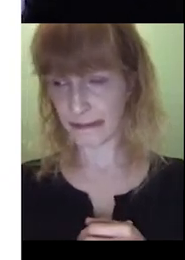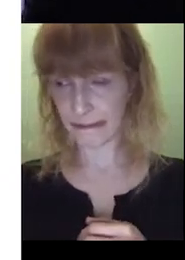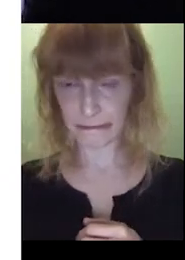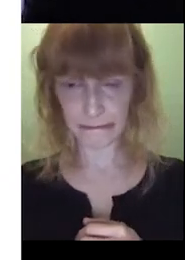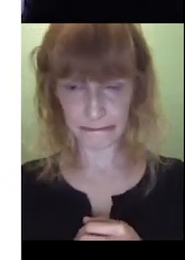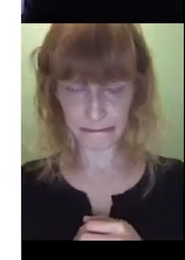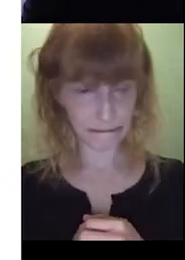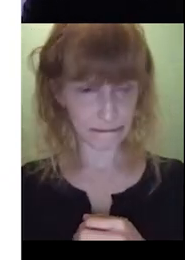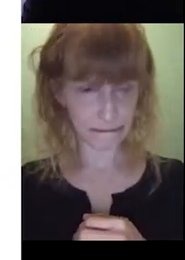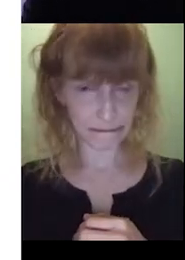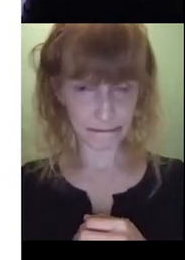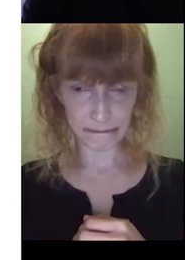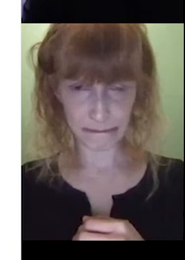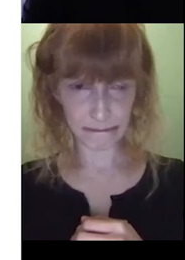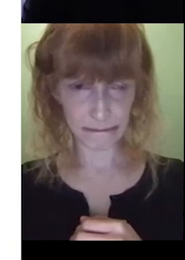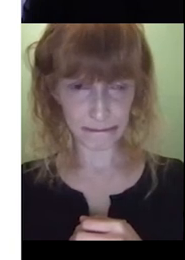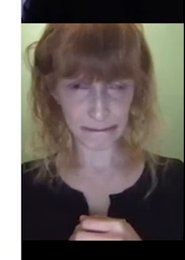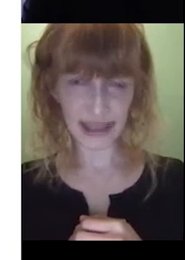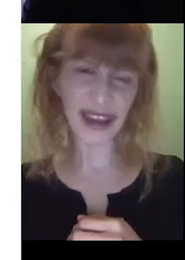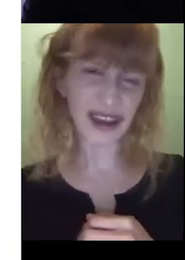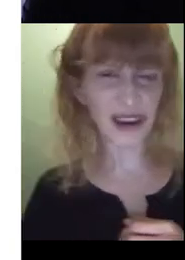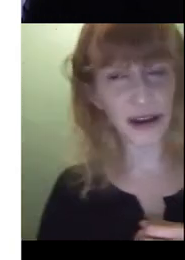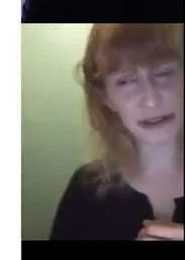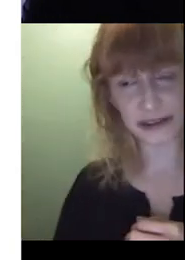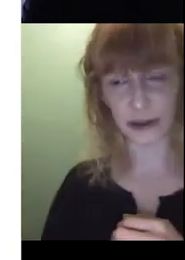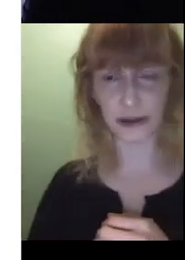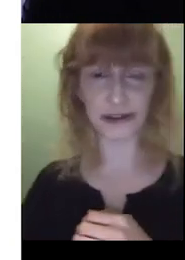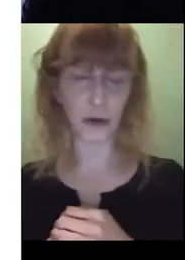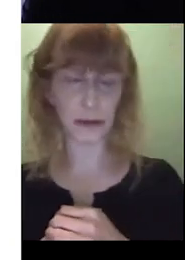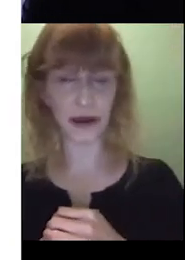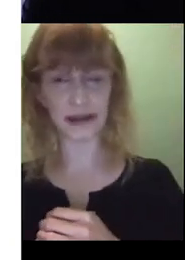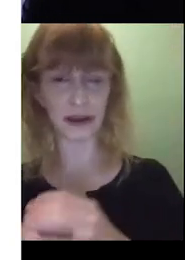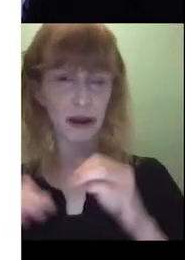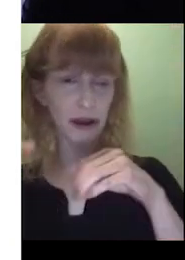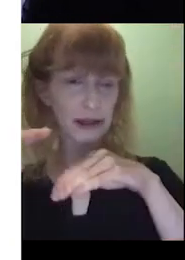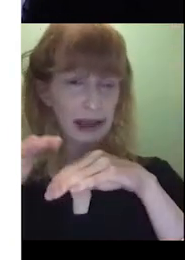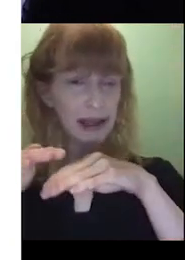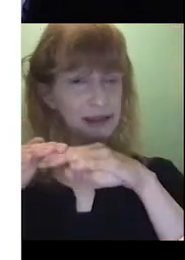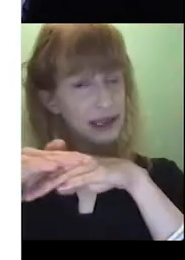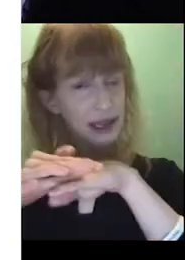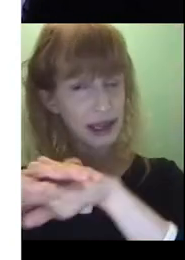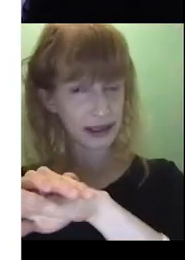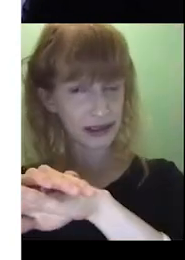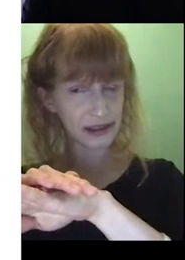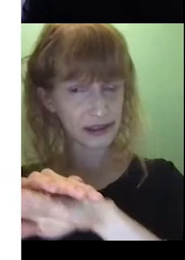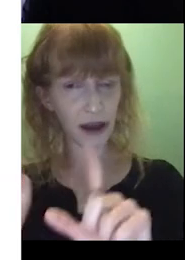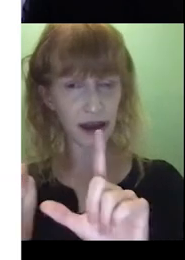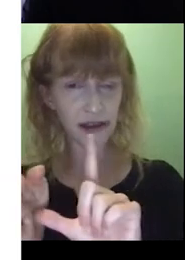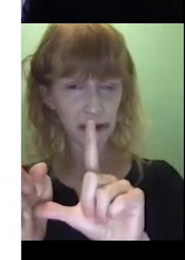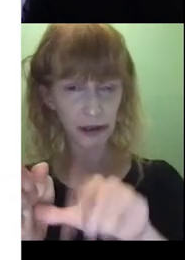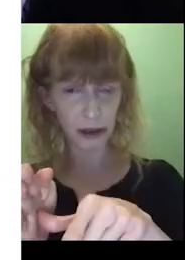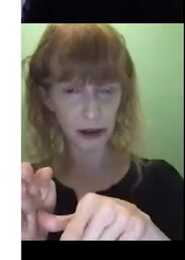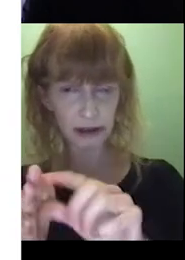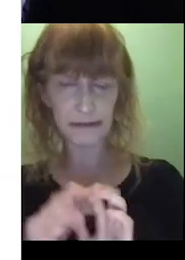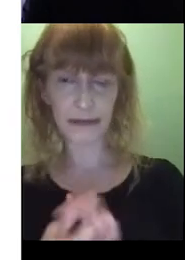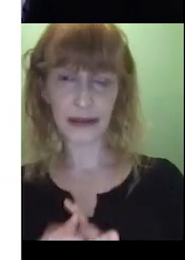Jennifer? Uh, inside and clock? Yeah. Yeah, I think so. So we might sign, is he inside